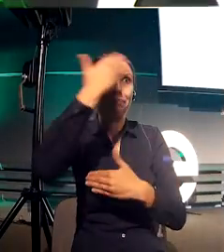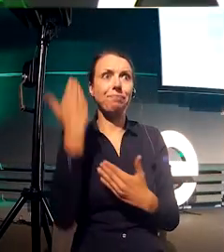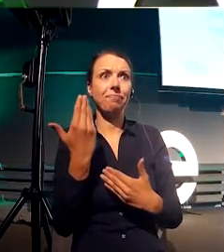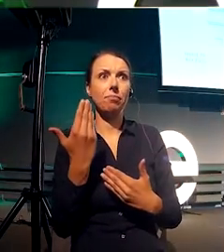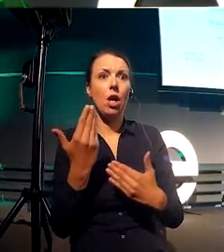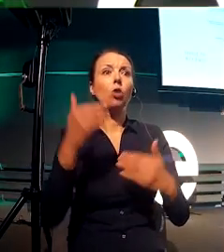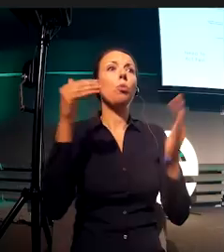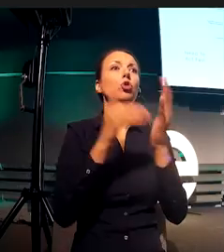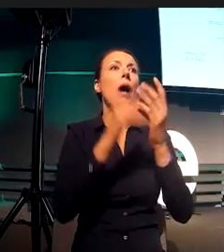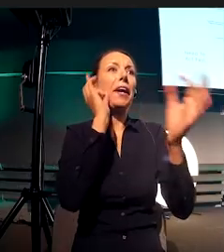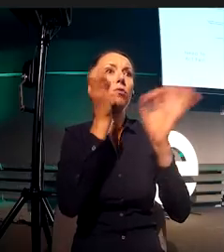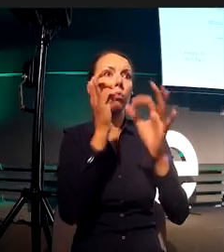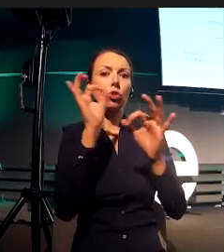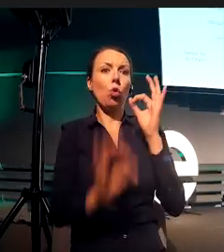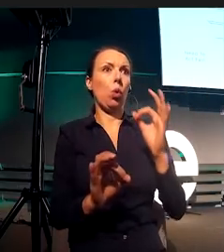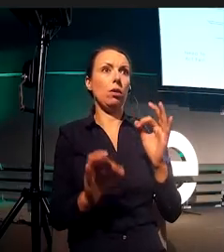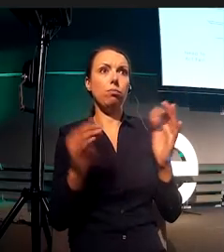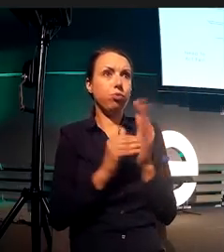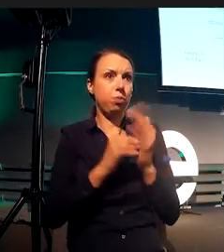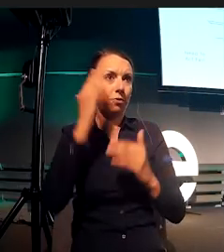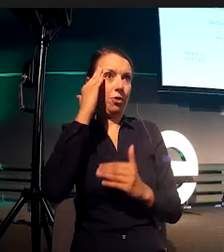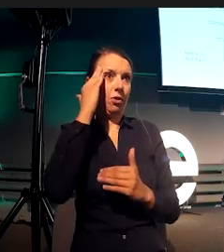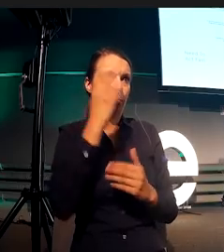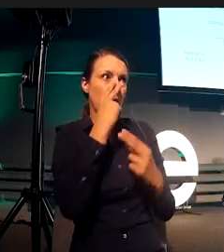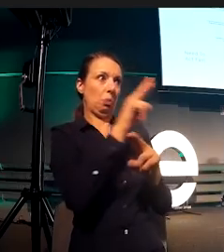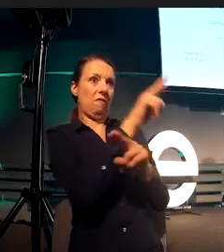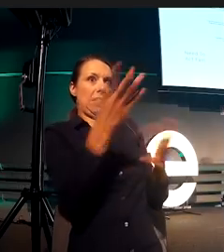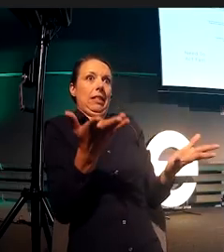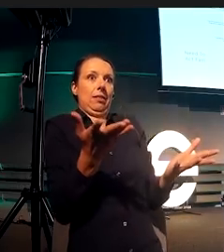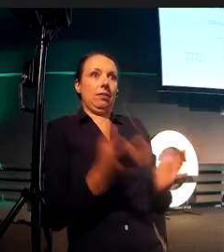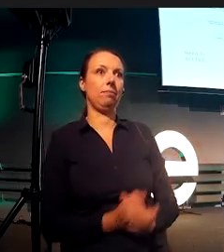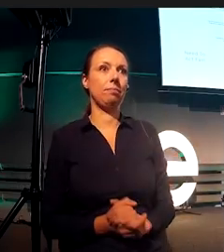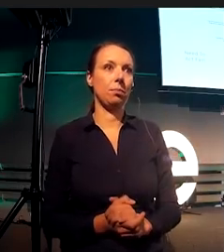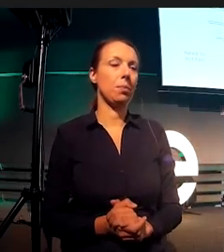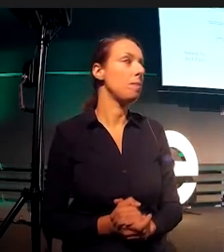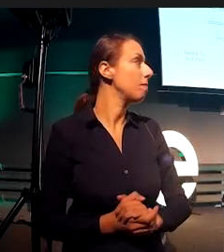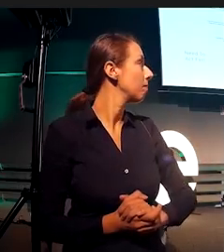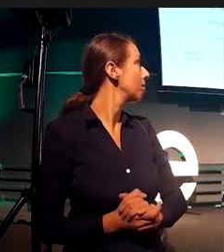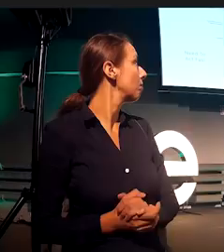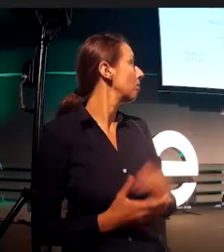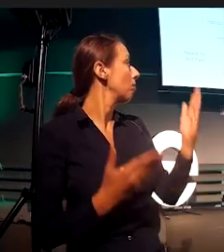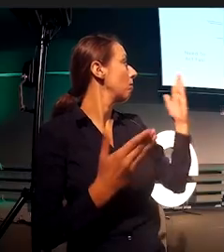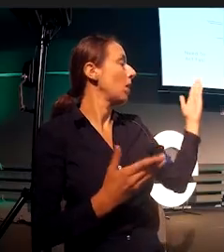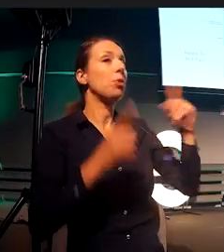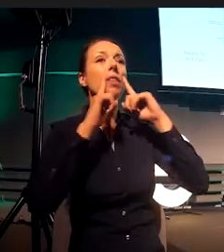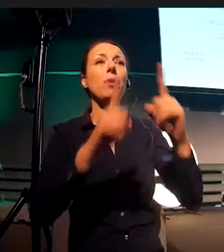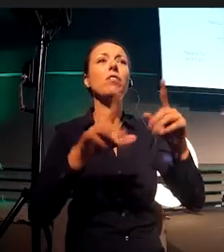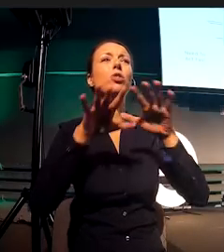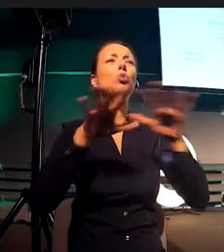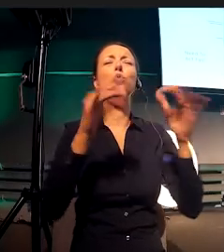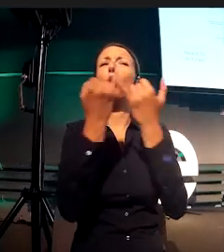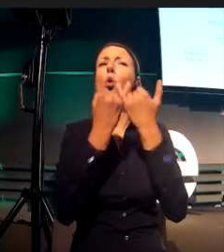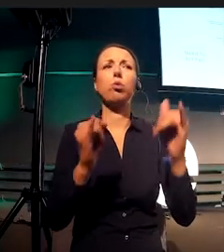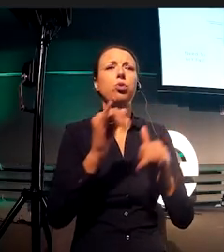consideration cognitive bias. There's so many things that come to us on a day-to-day basis.